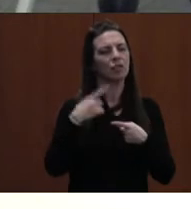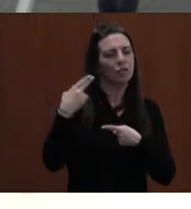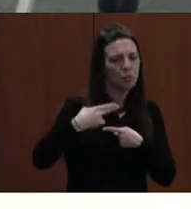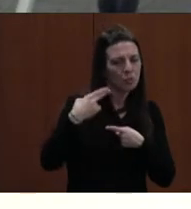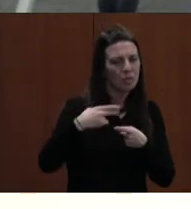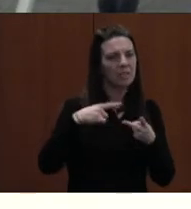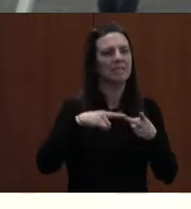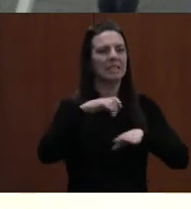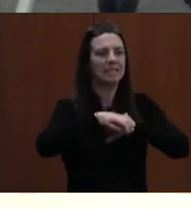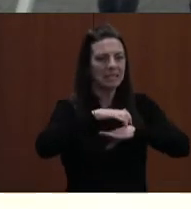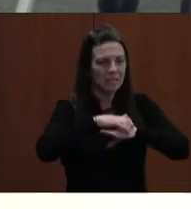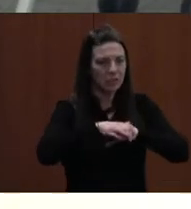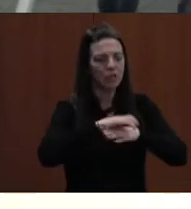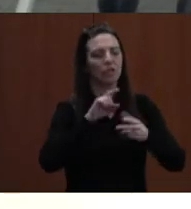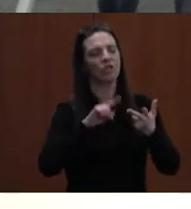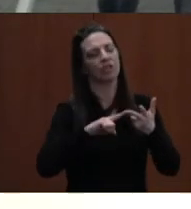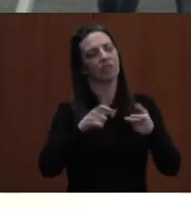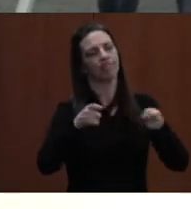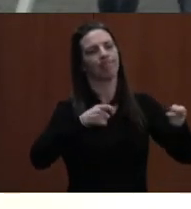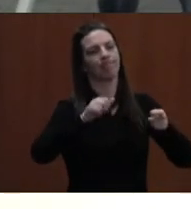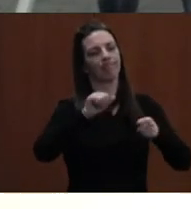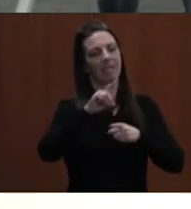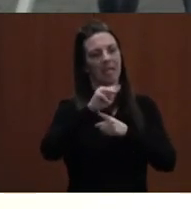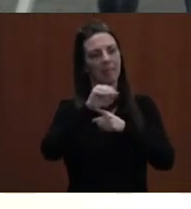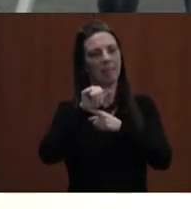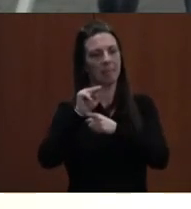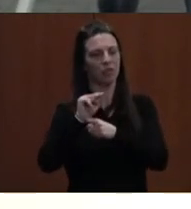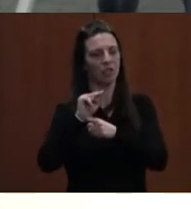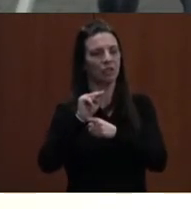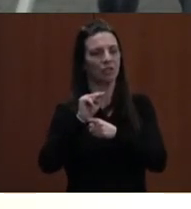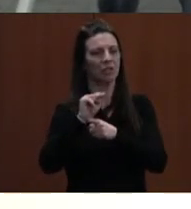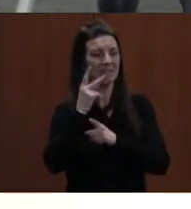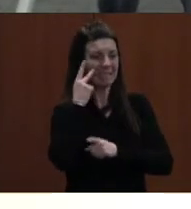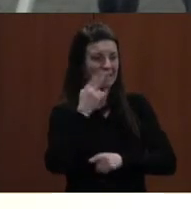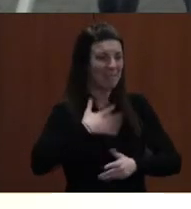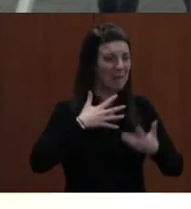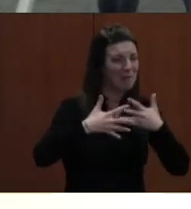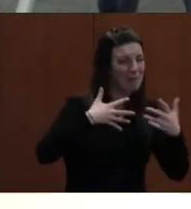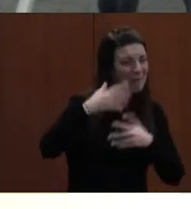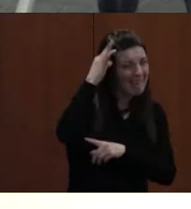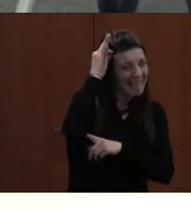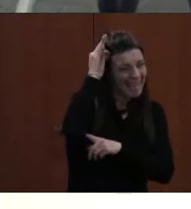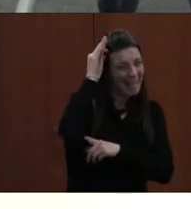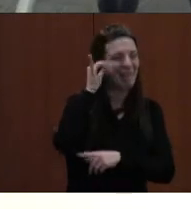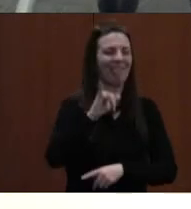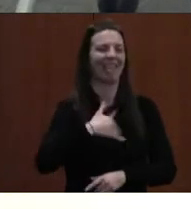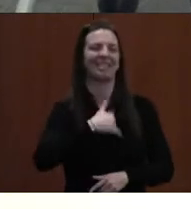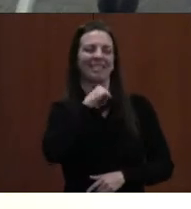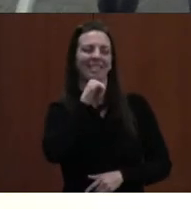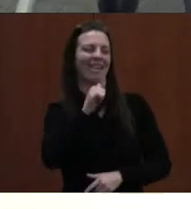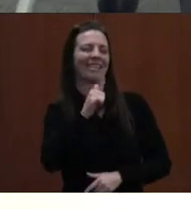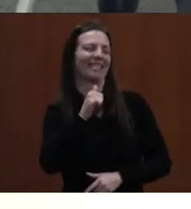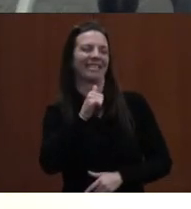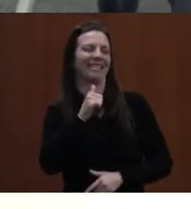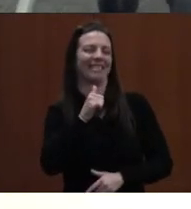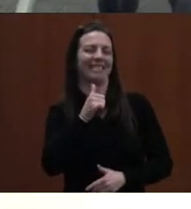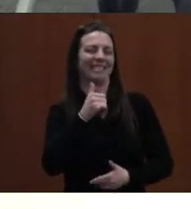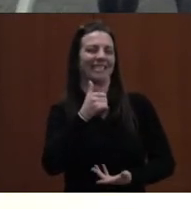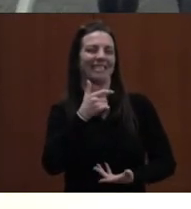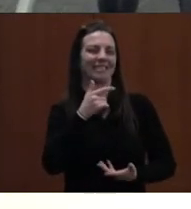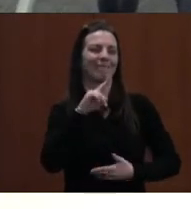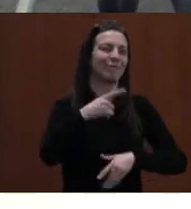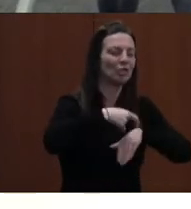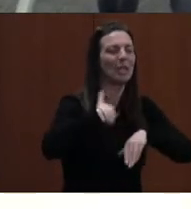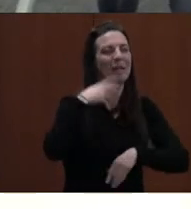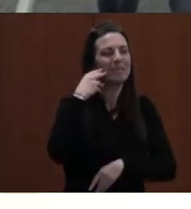as well as administration. As you can see by my gray hair, this is not my first rodeo. I have done this a few